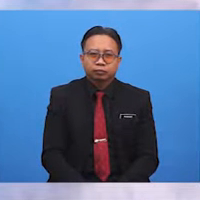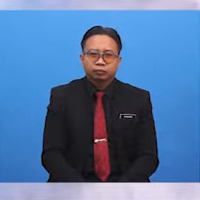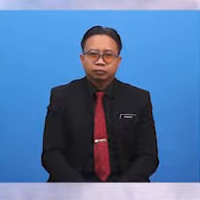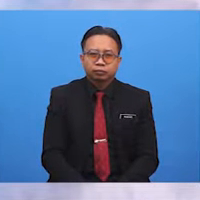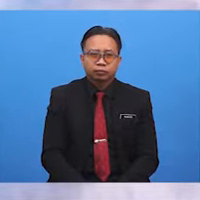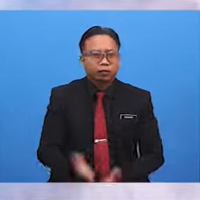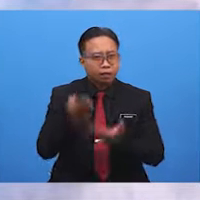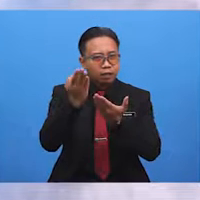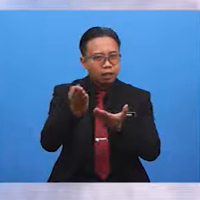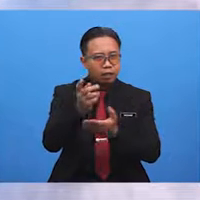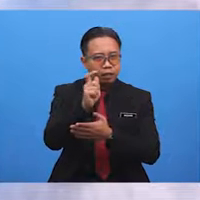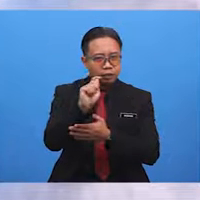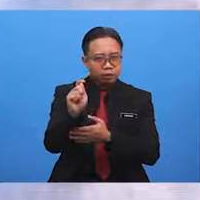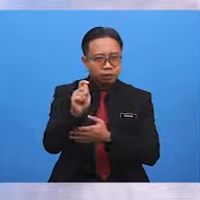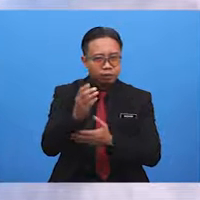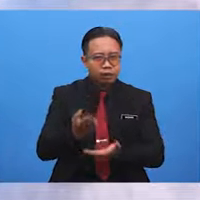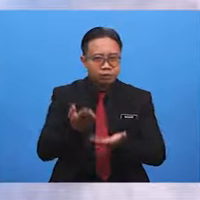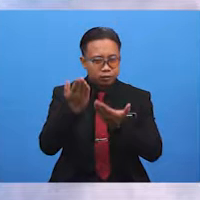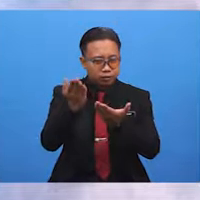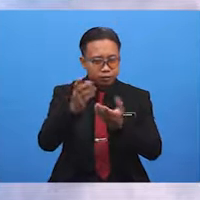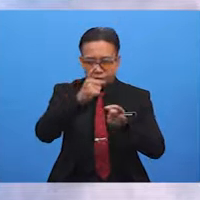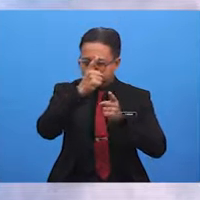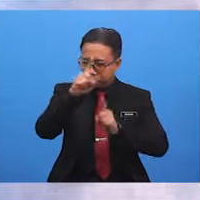Here are my suggested answers.